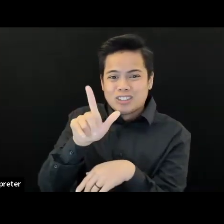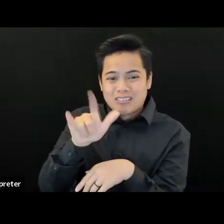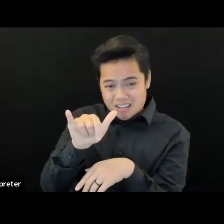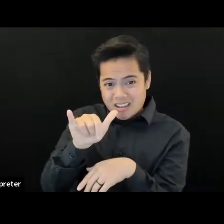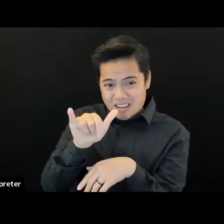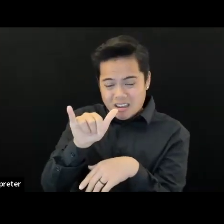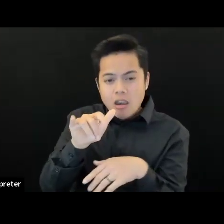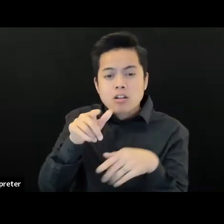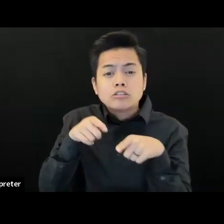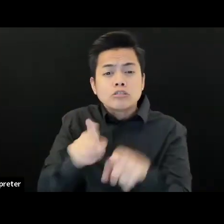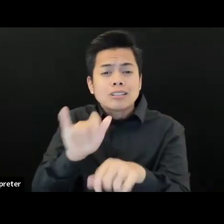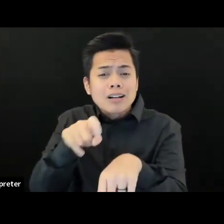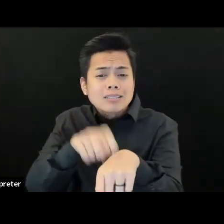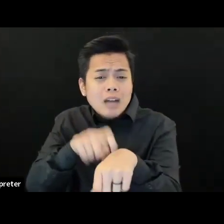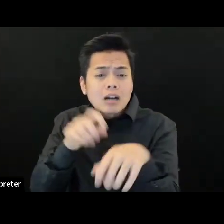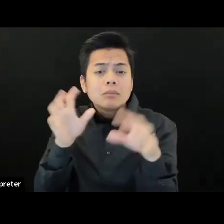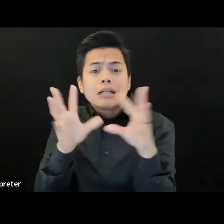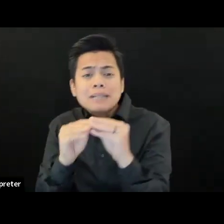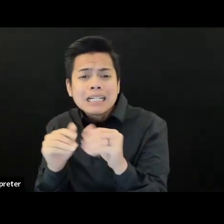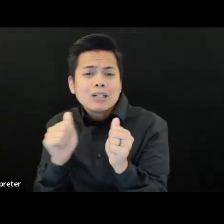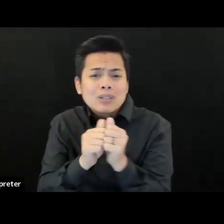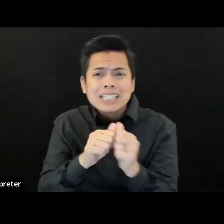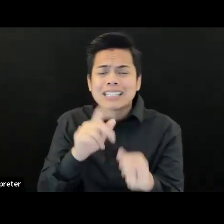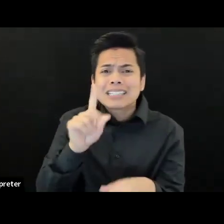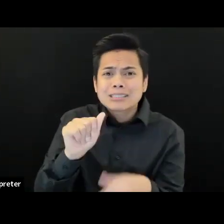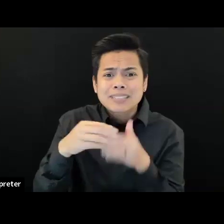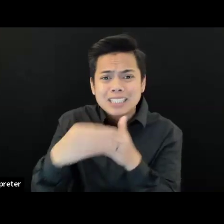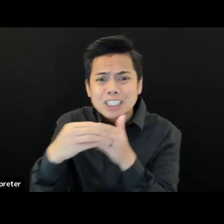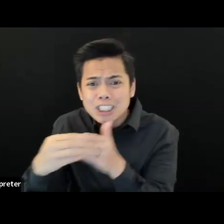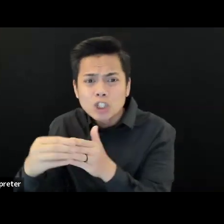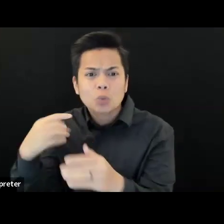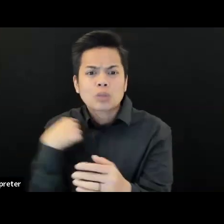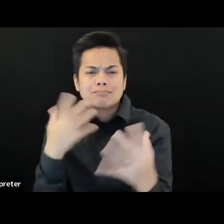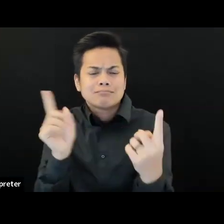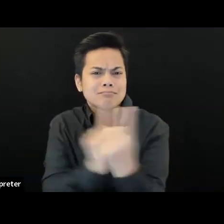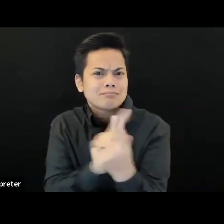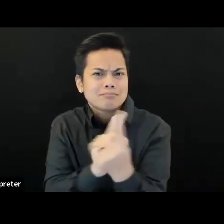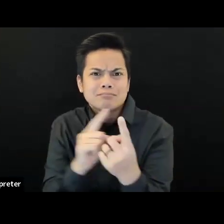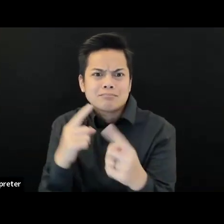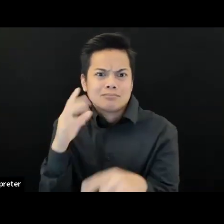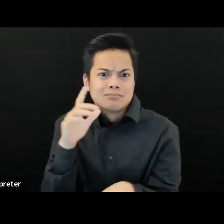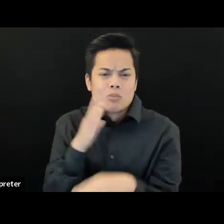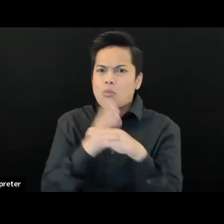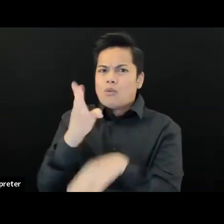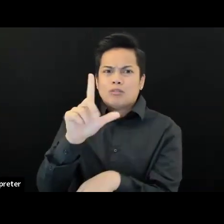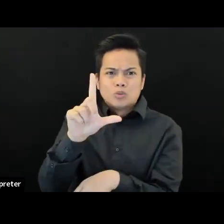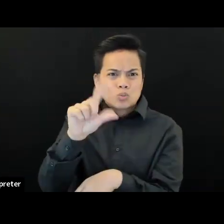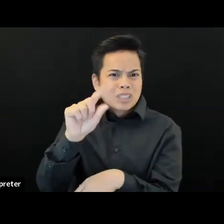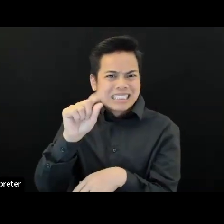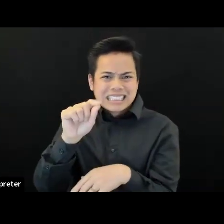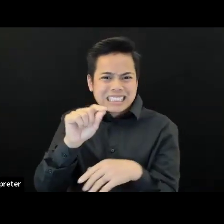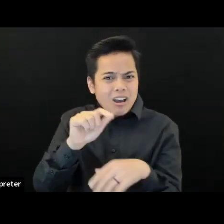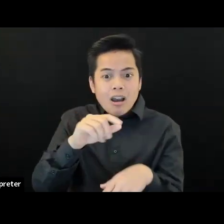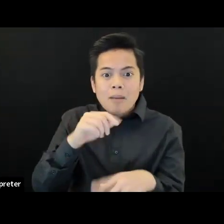We're connecting with other values aligned organizations. We've been researching and